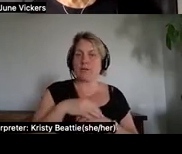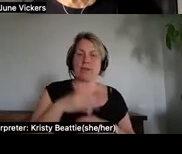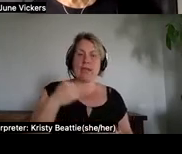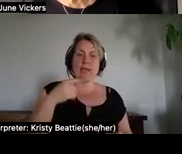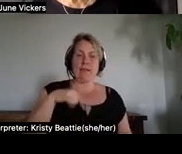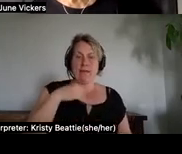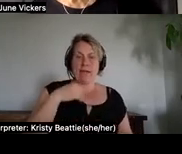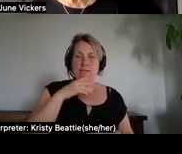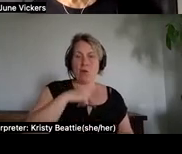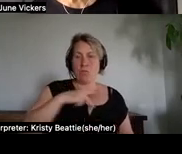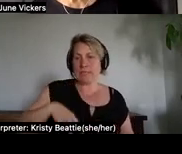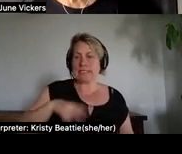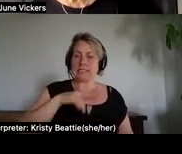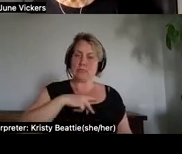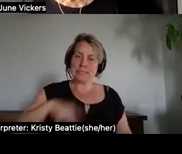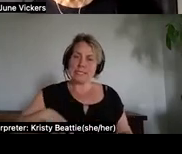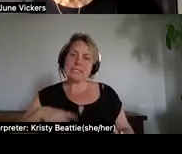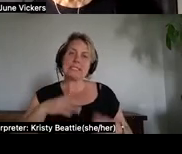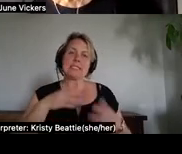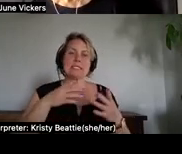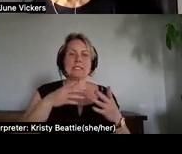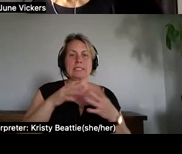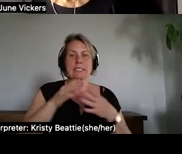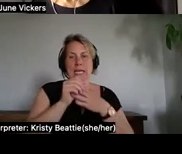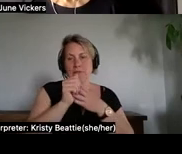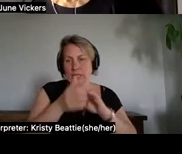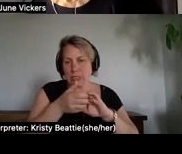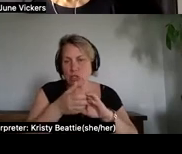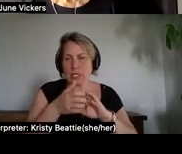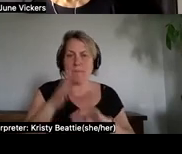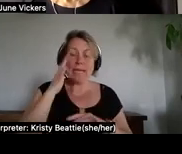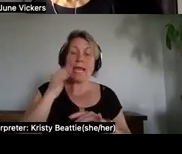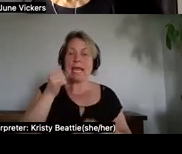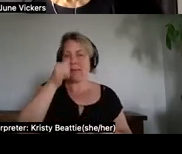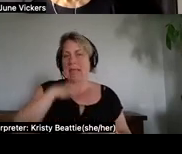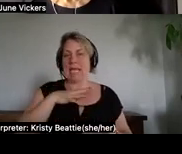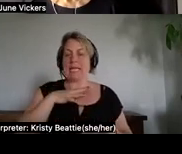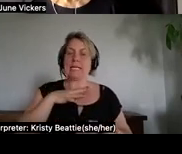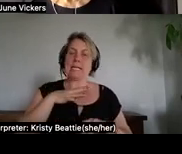or nobleman and the speaker for the chief